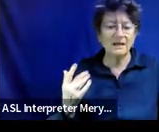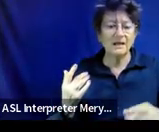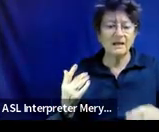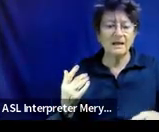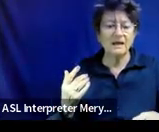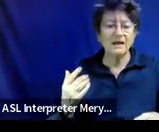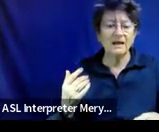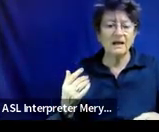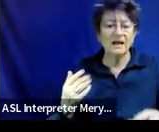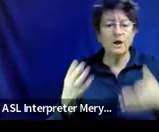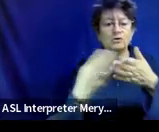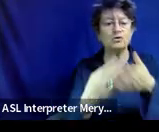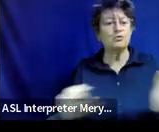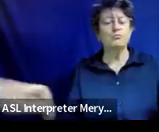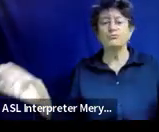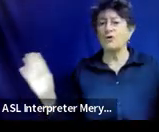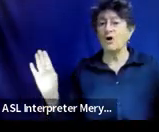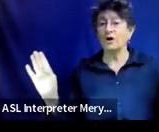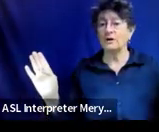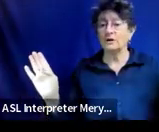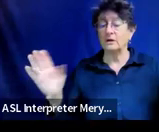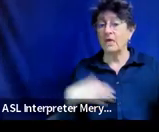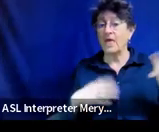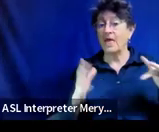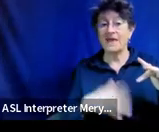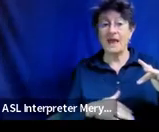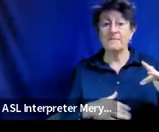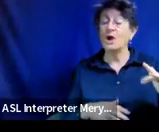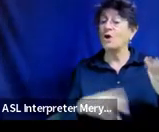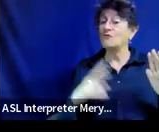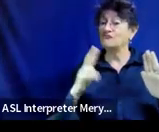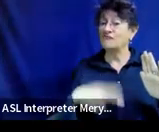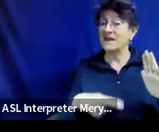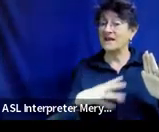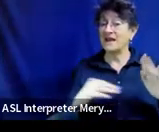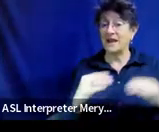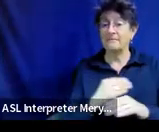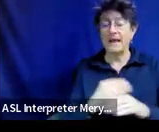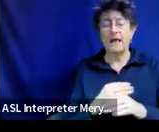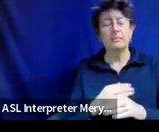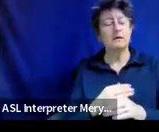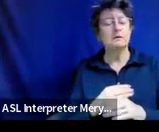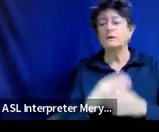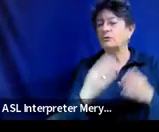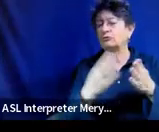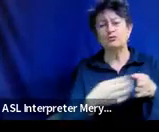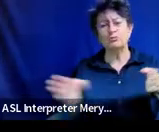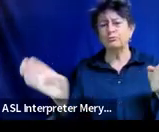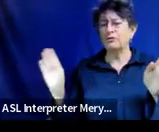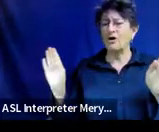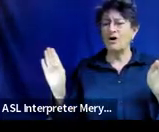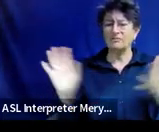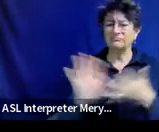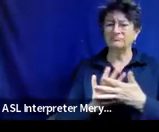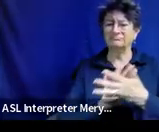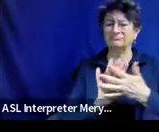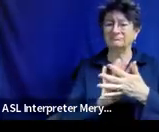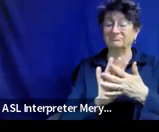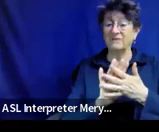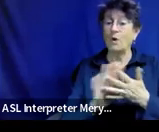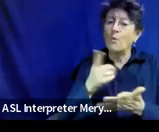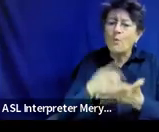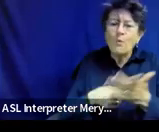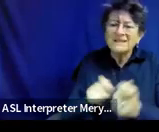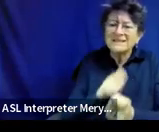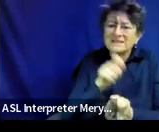Too broad. That reading and math is too broad. We want to know what specifically they're struggling with. And there's one